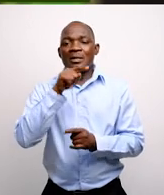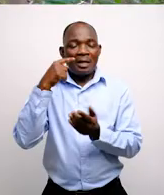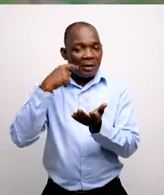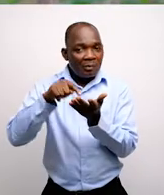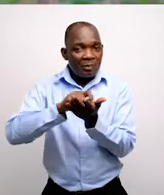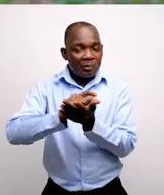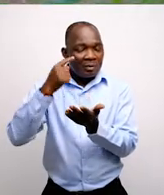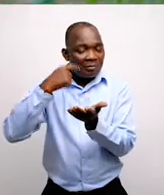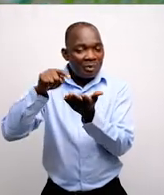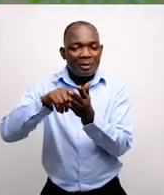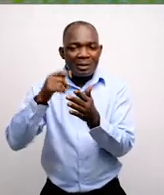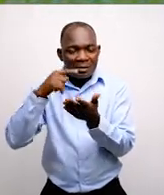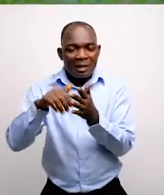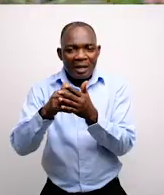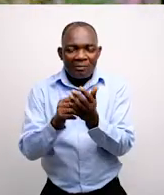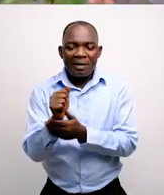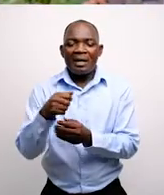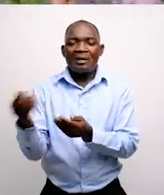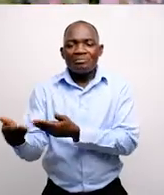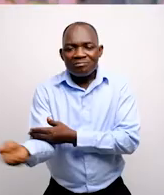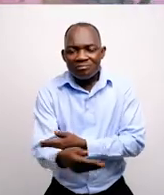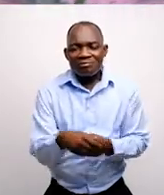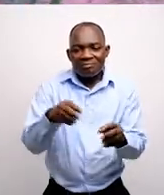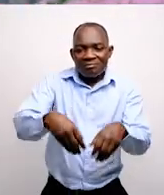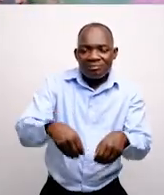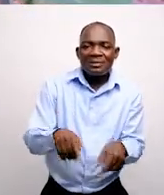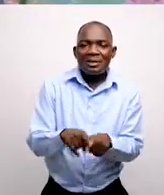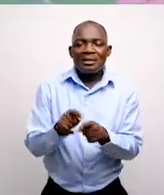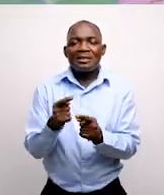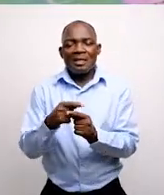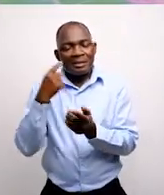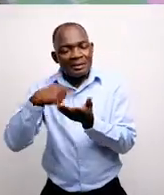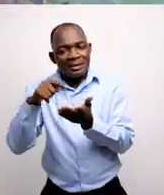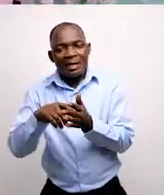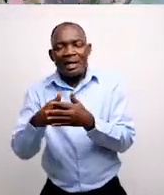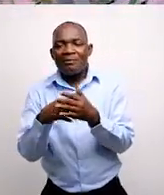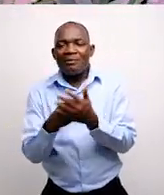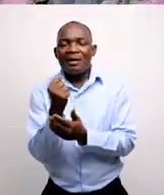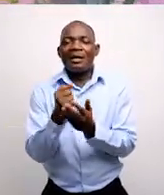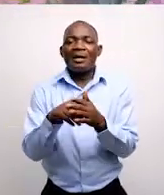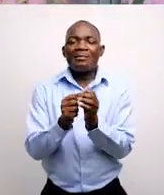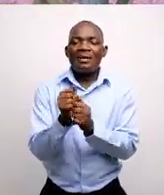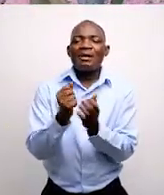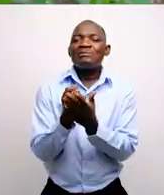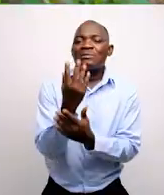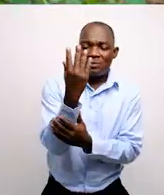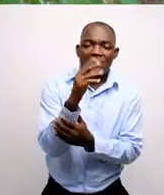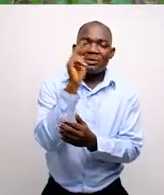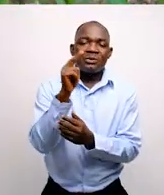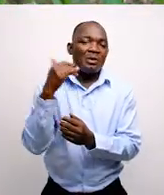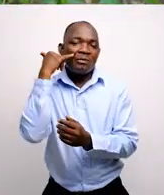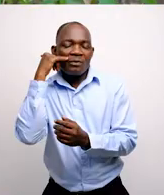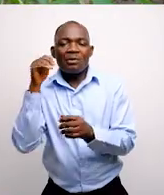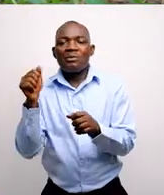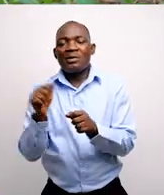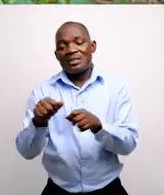We have been coming here weekly to weed and also monthly to take data using